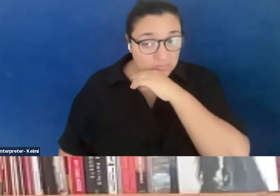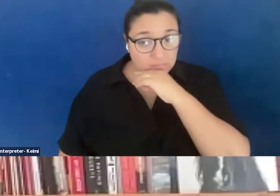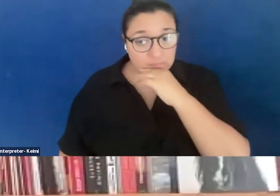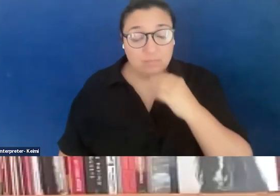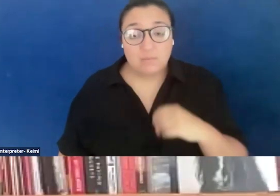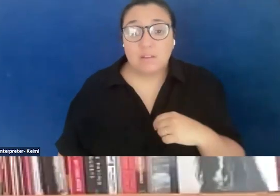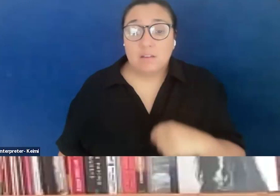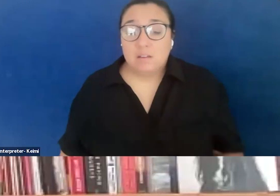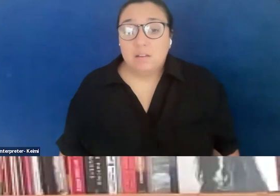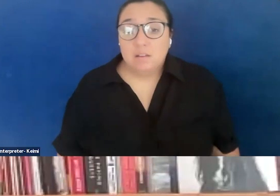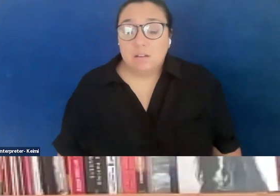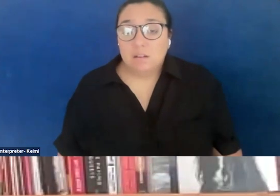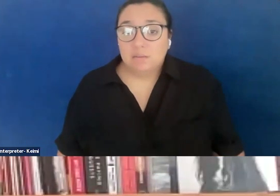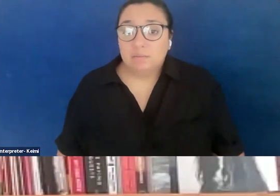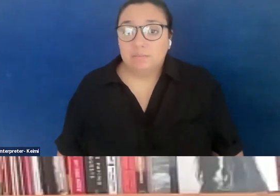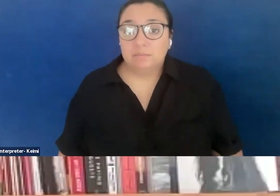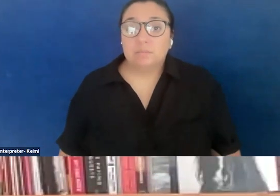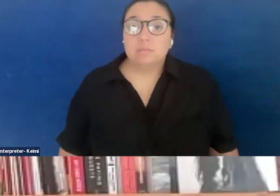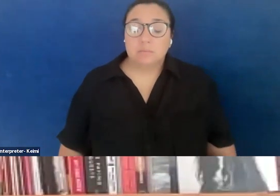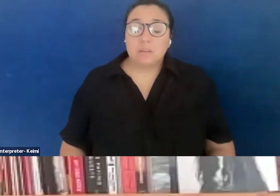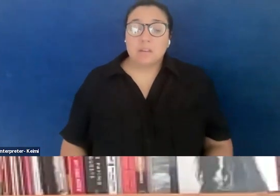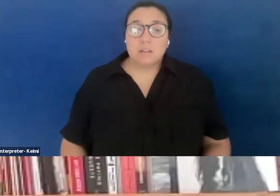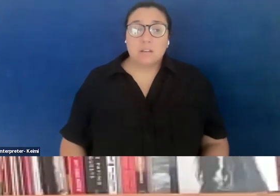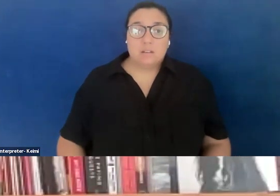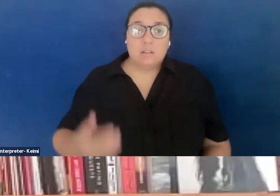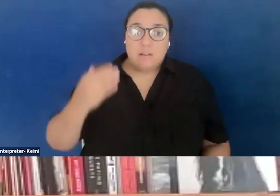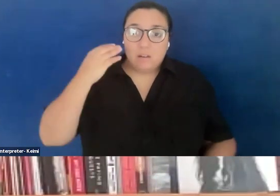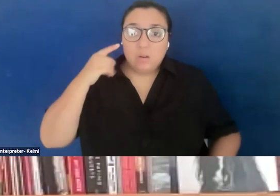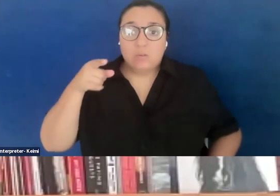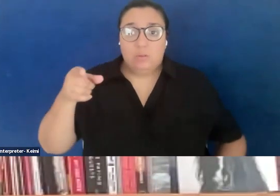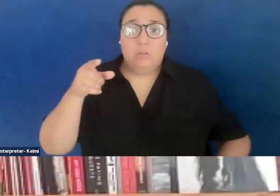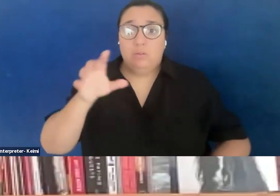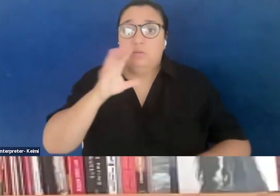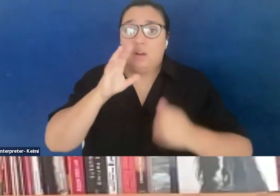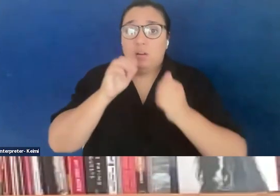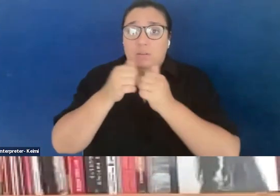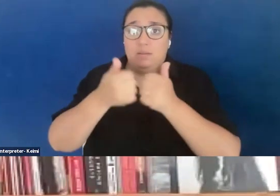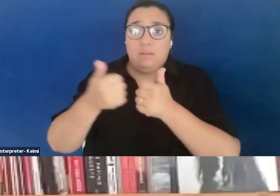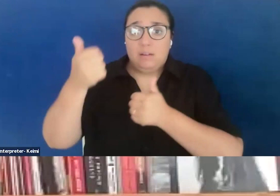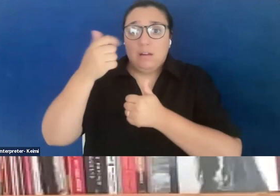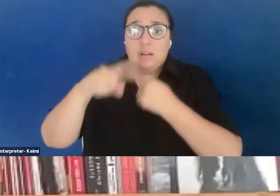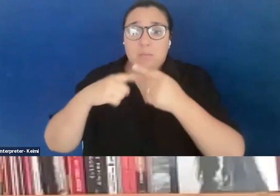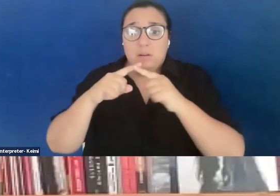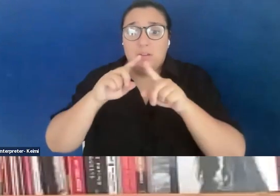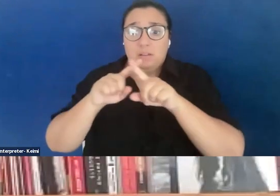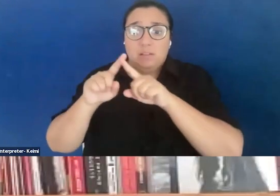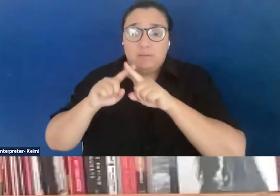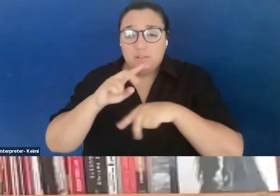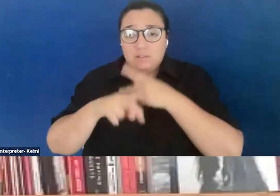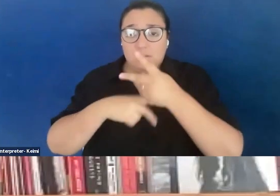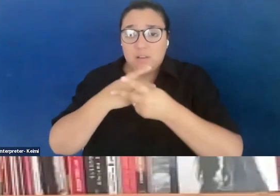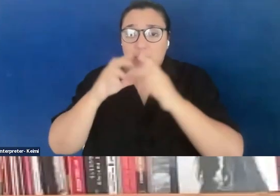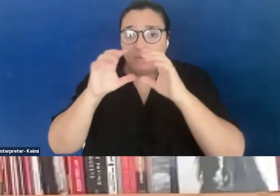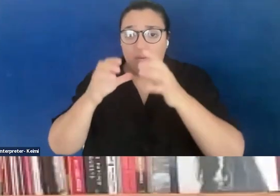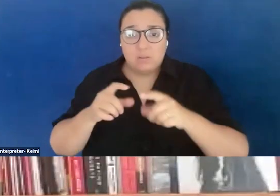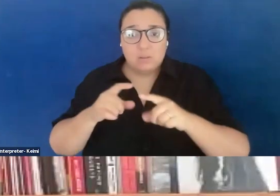snitched on to the administration about the content in your courses. That has been something that has happened for me. And I don't know what our administration is going to